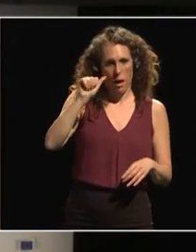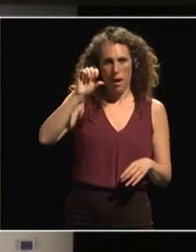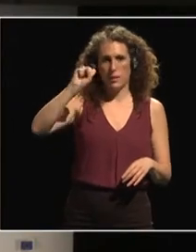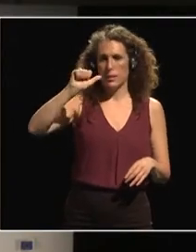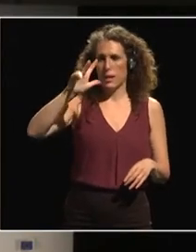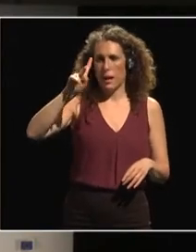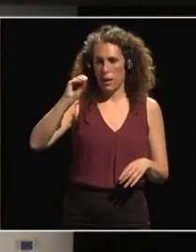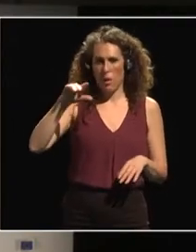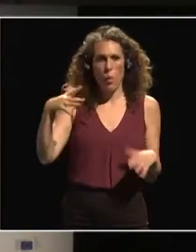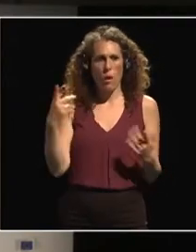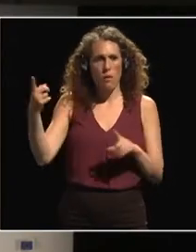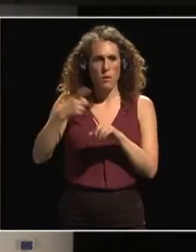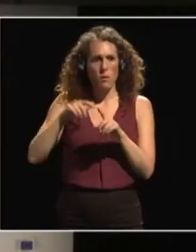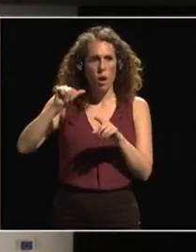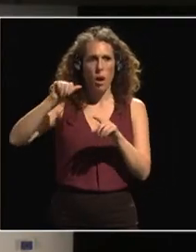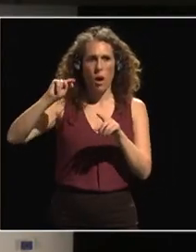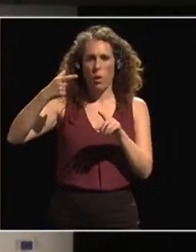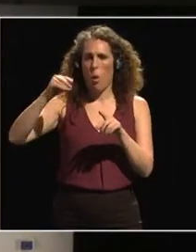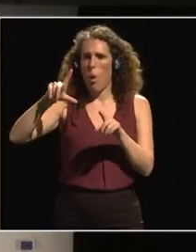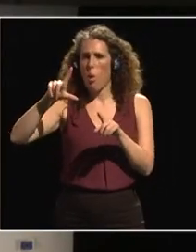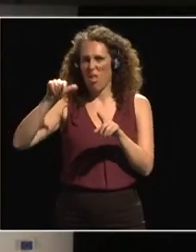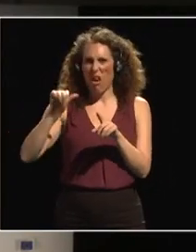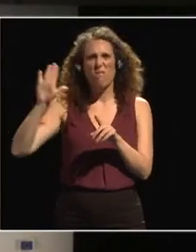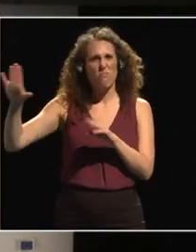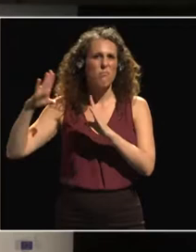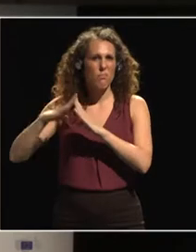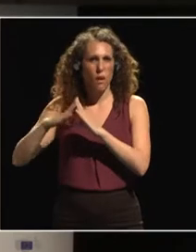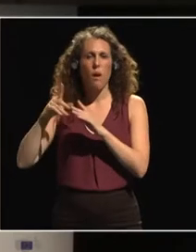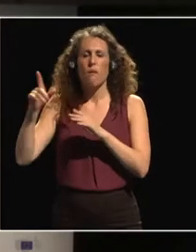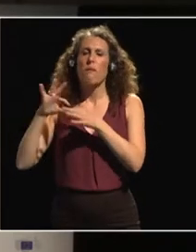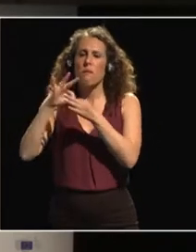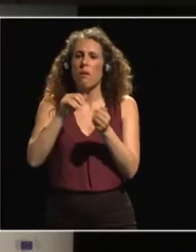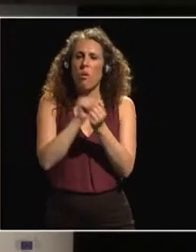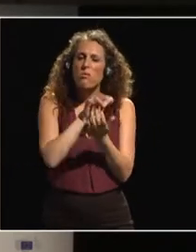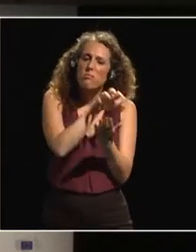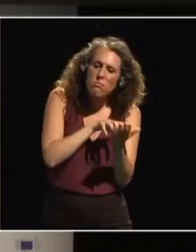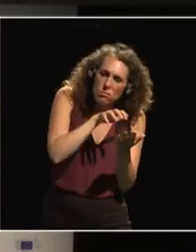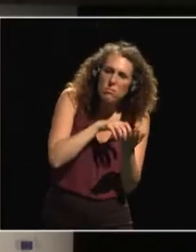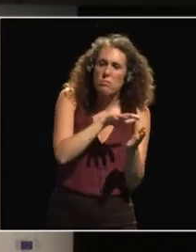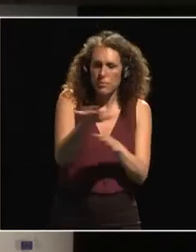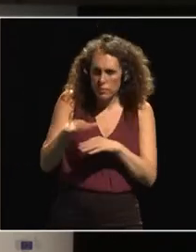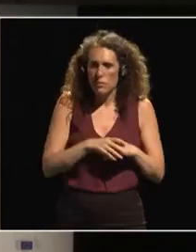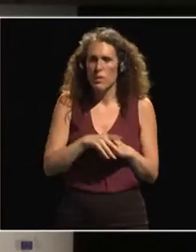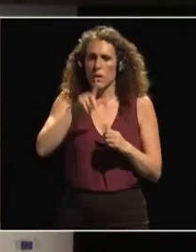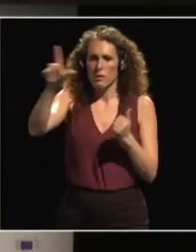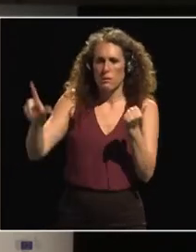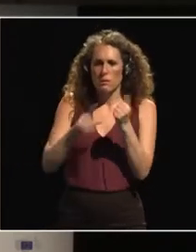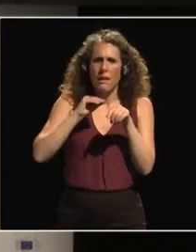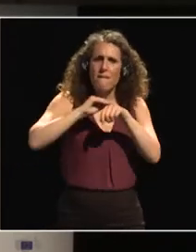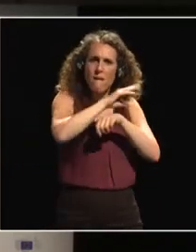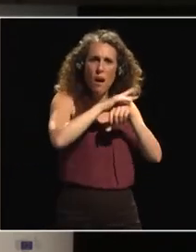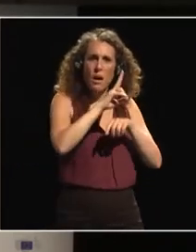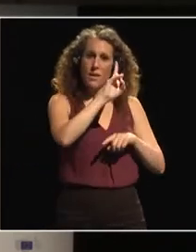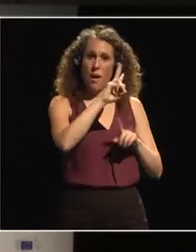She is the African Union commissioner for rural economy and agriculture, special advisor to the vice president of the Pan